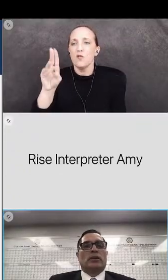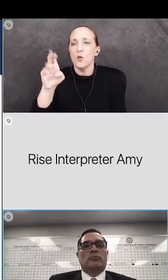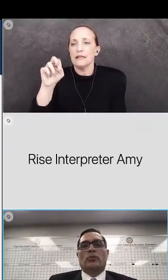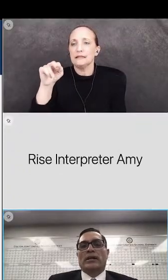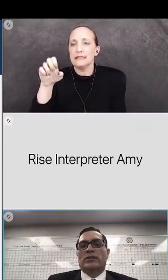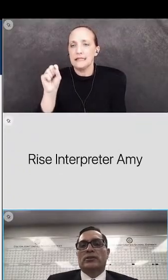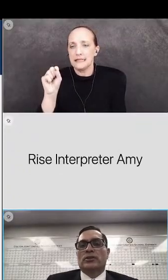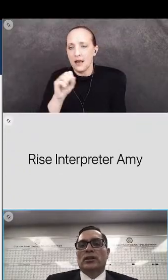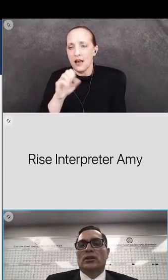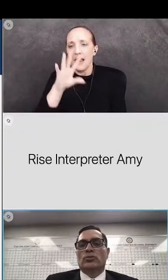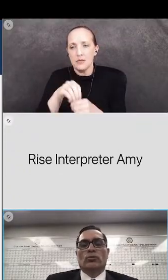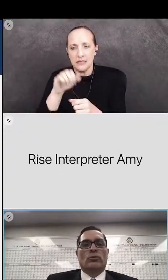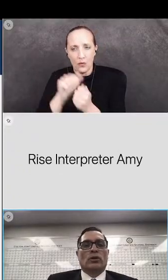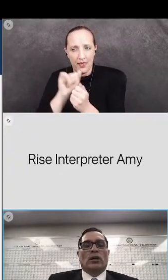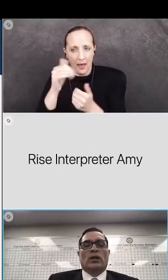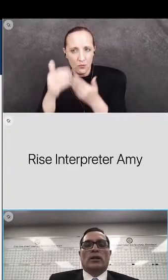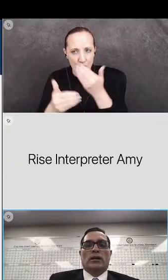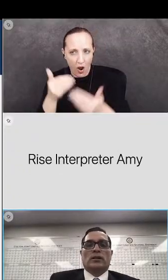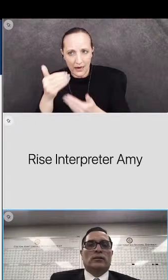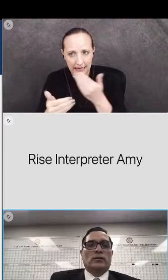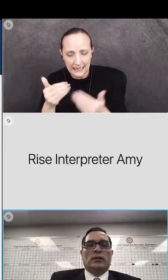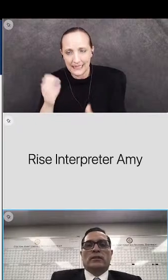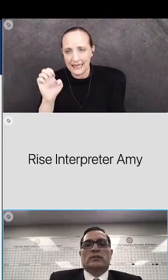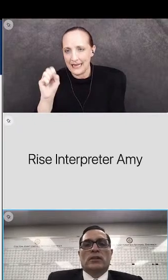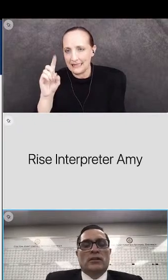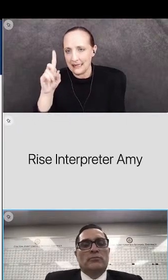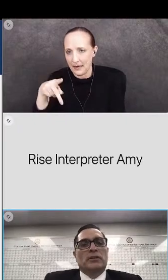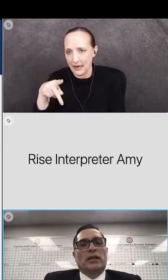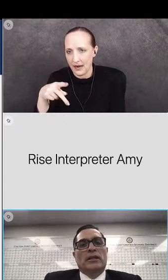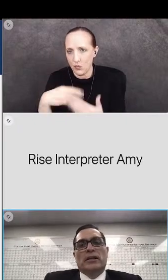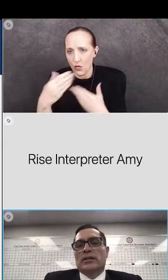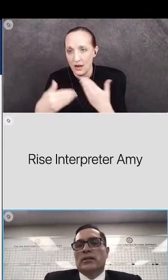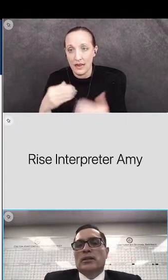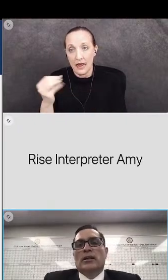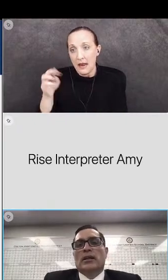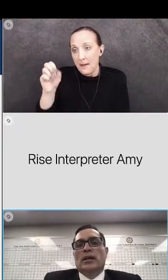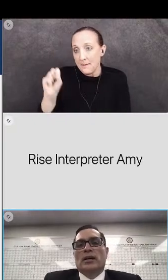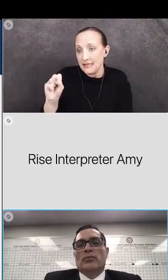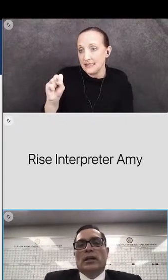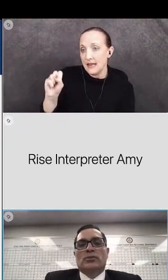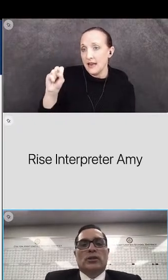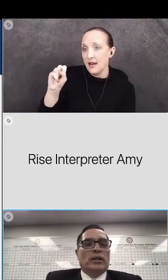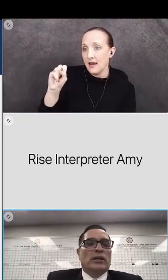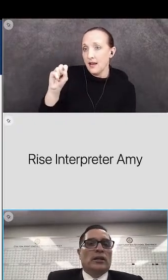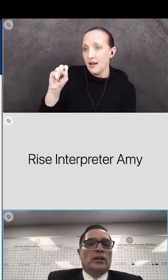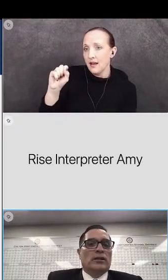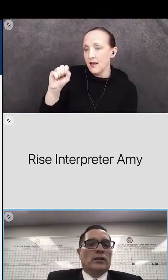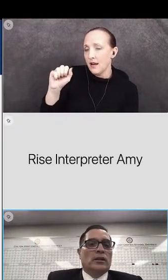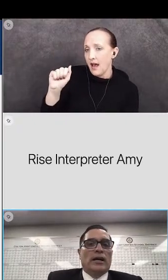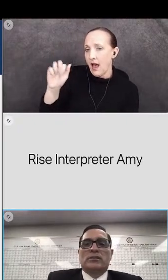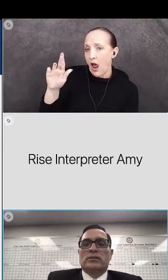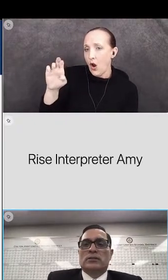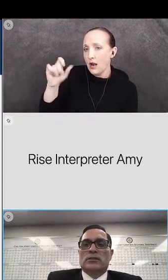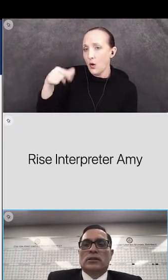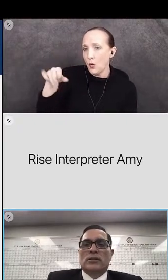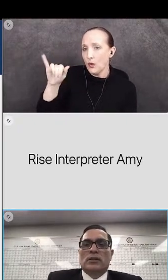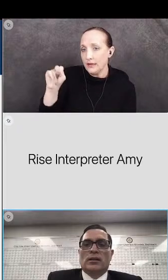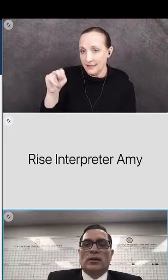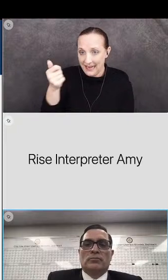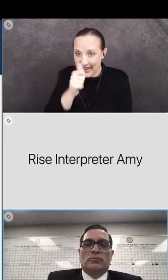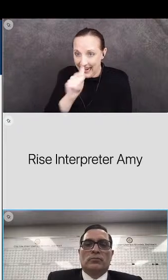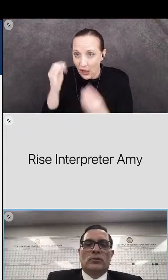dsdp process so uh i'd like to see if miss adegin uh would like to share any any thoughts